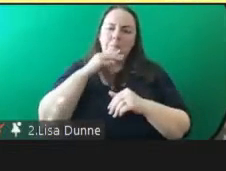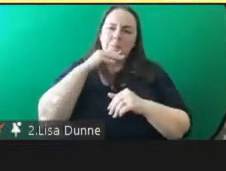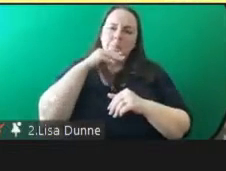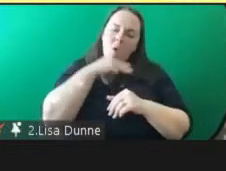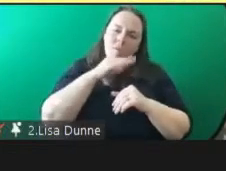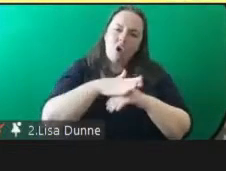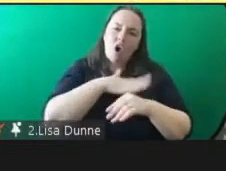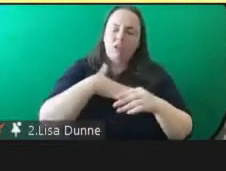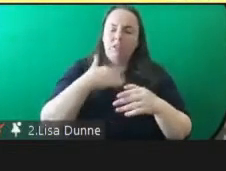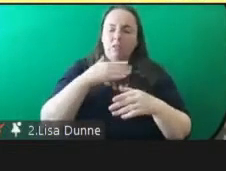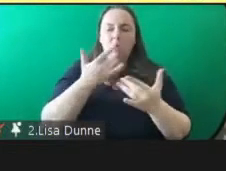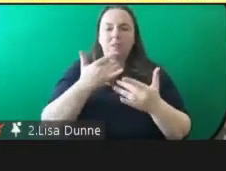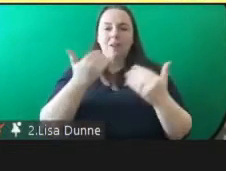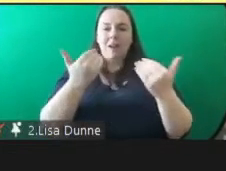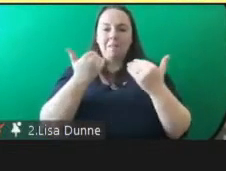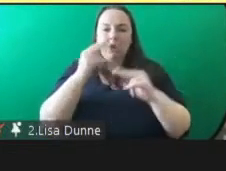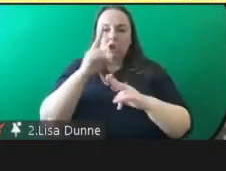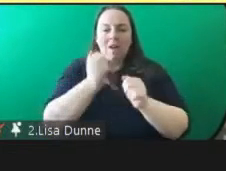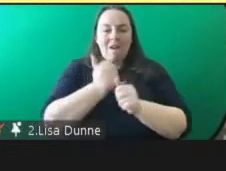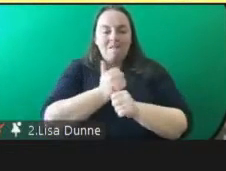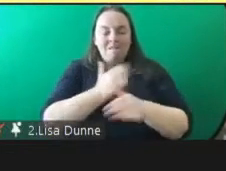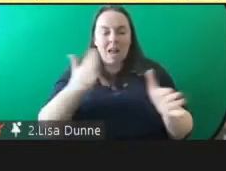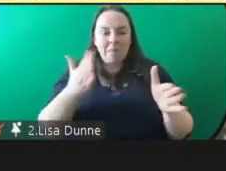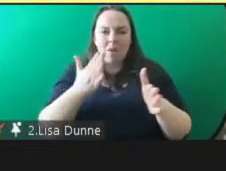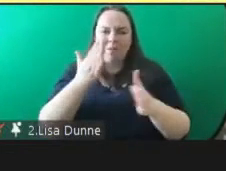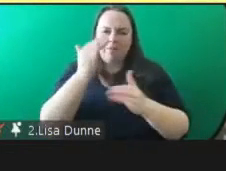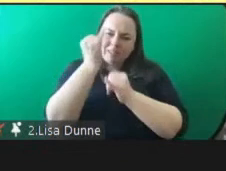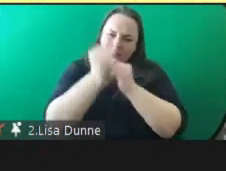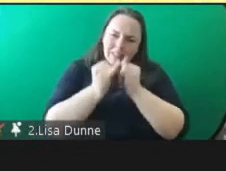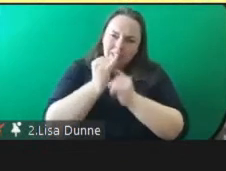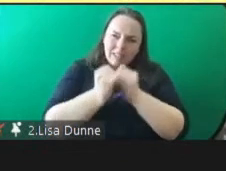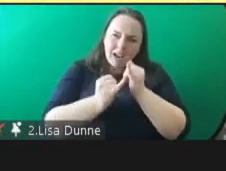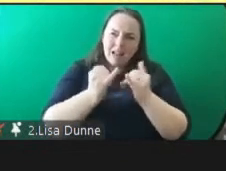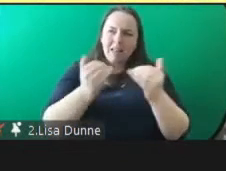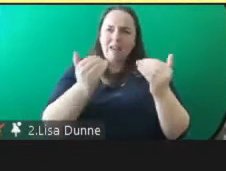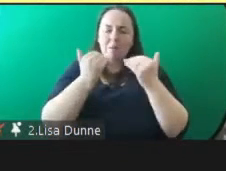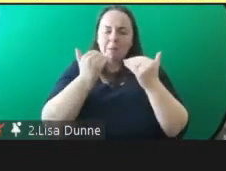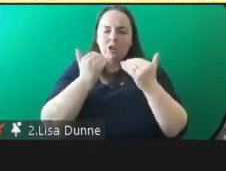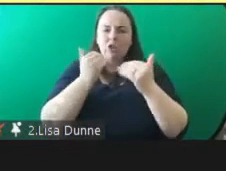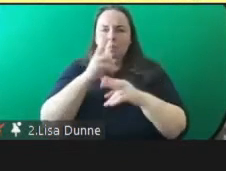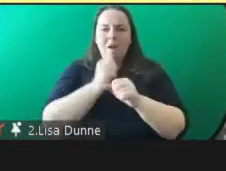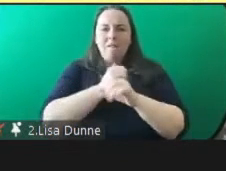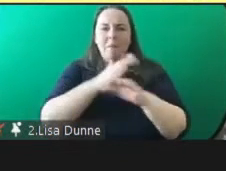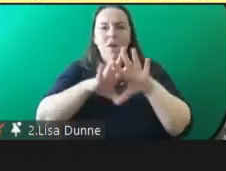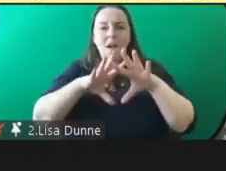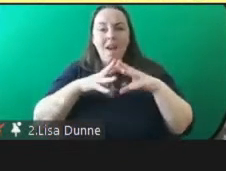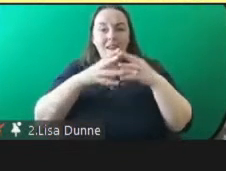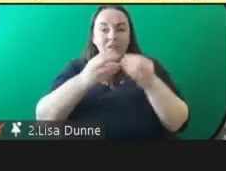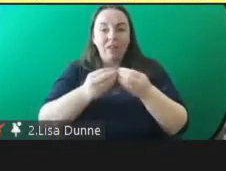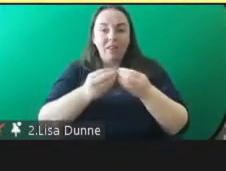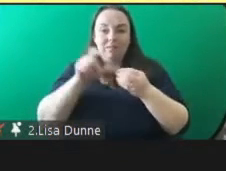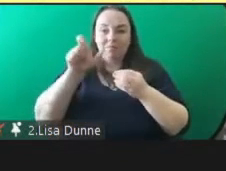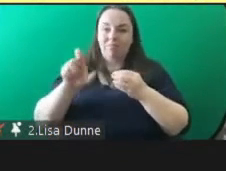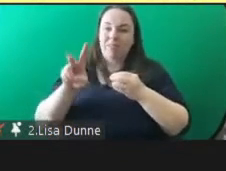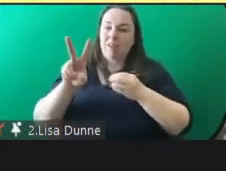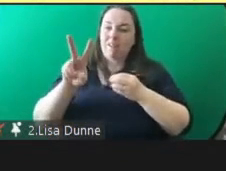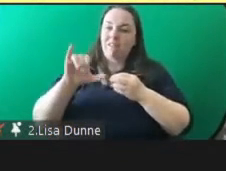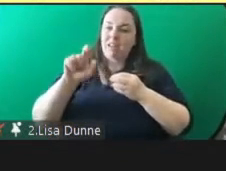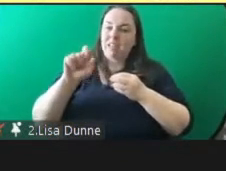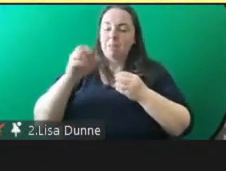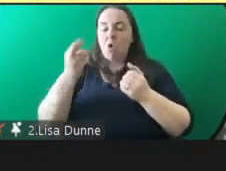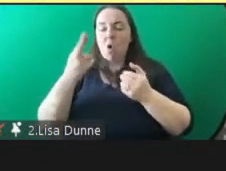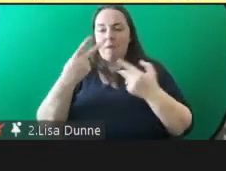information available um comprehensive information on everything that a victim um or any vulnerable